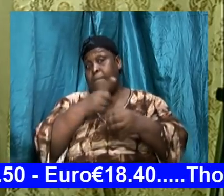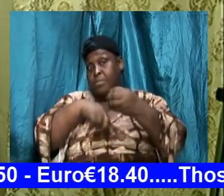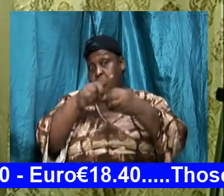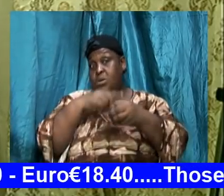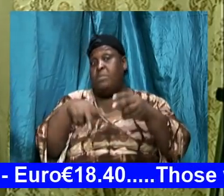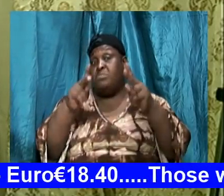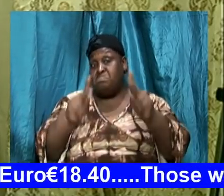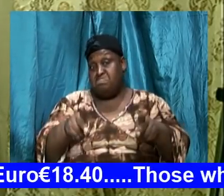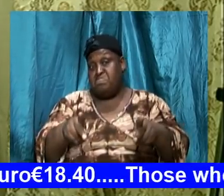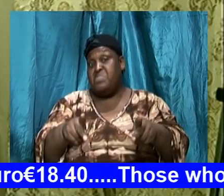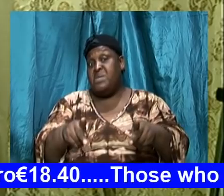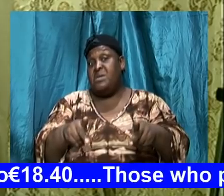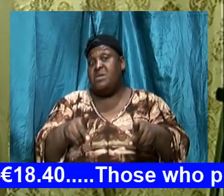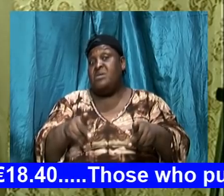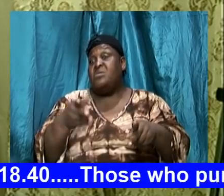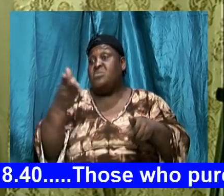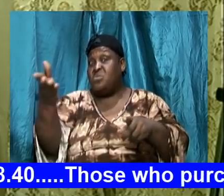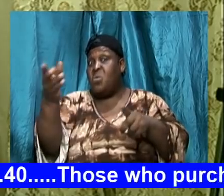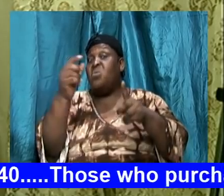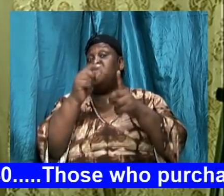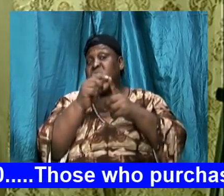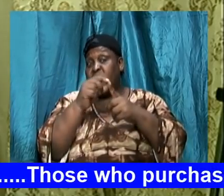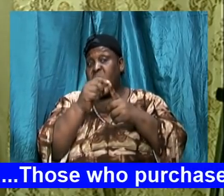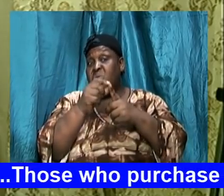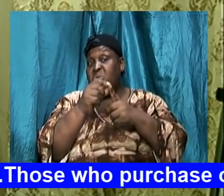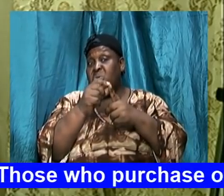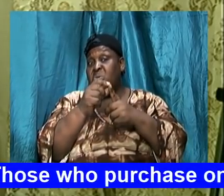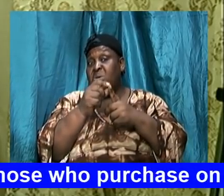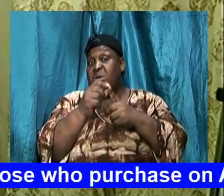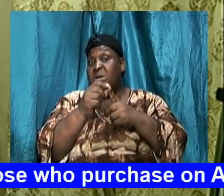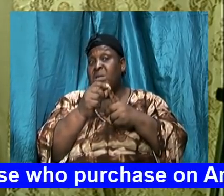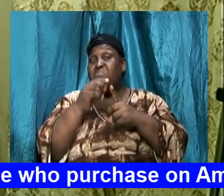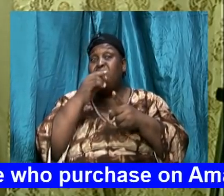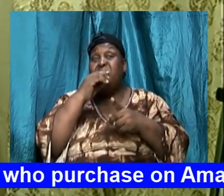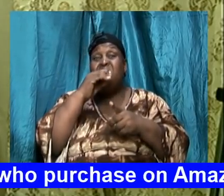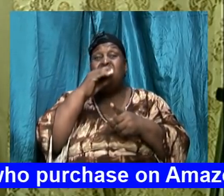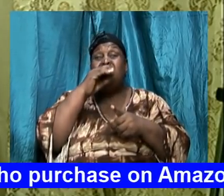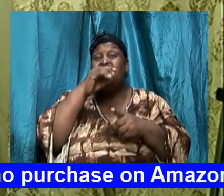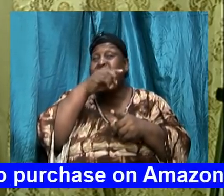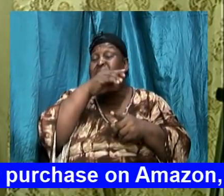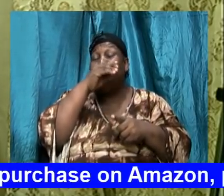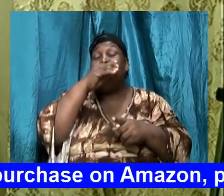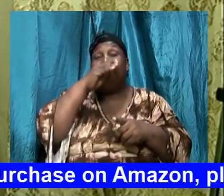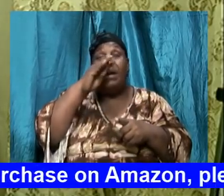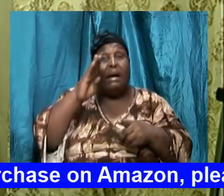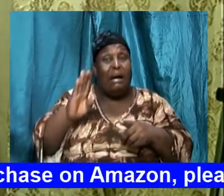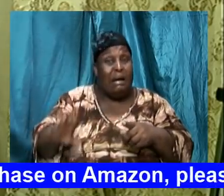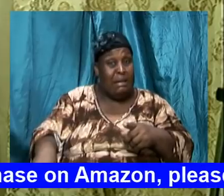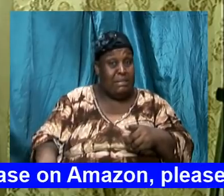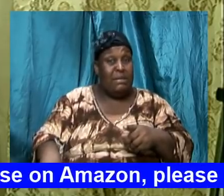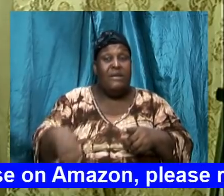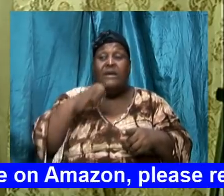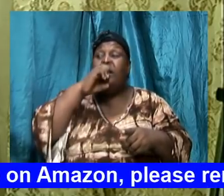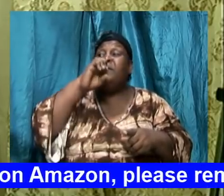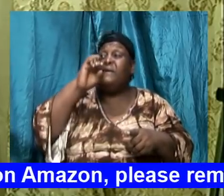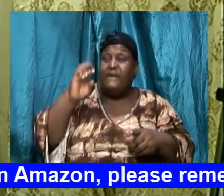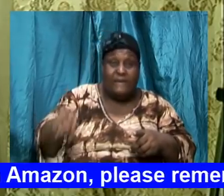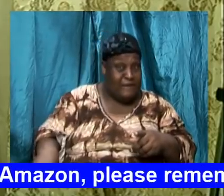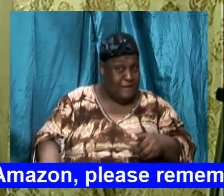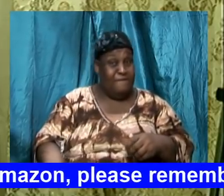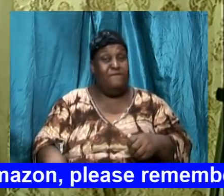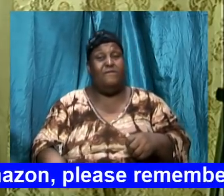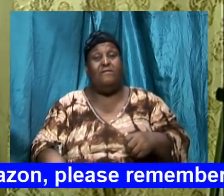can be venomous, those words can be poisonous, those words can be so hard and cold and